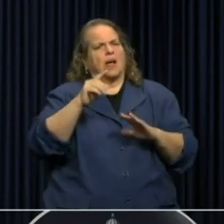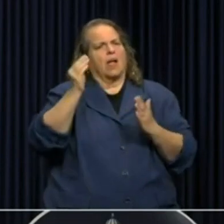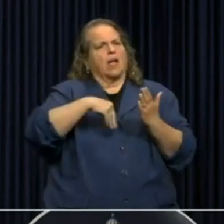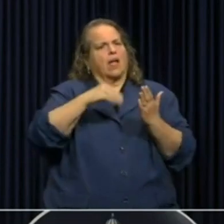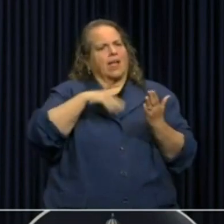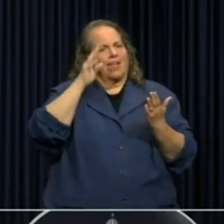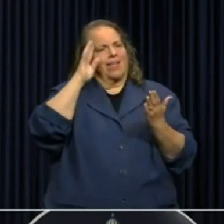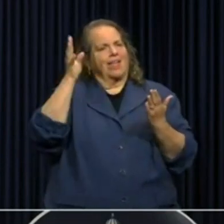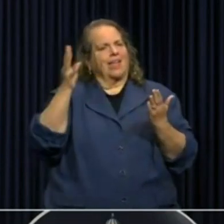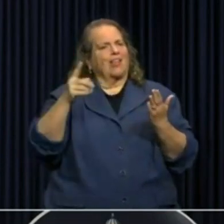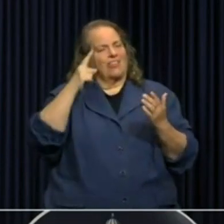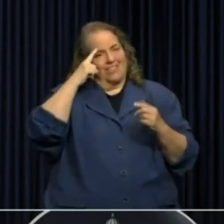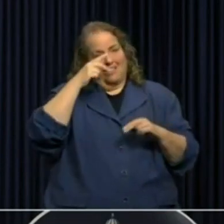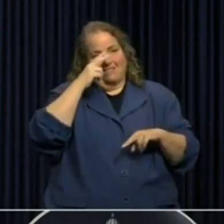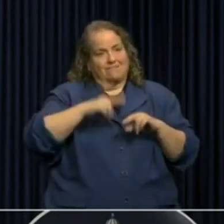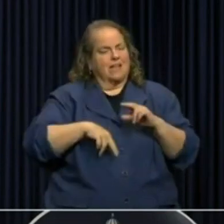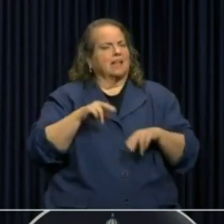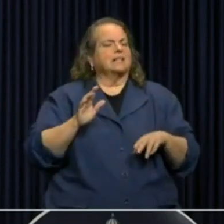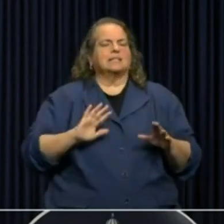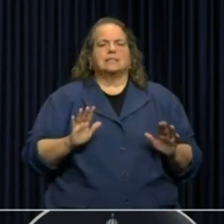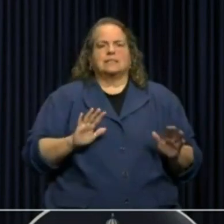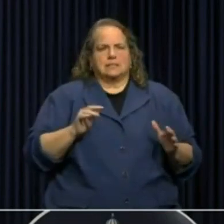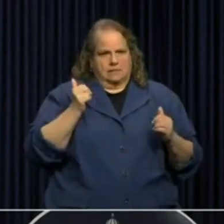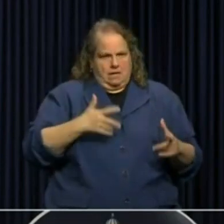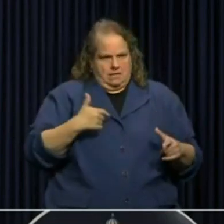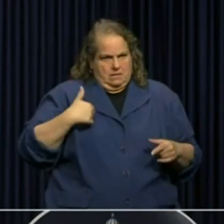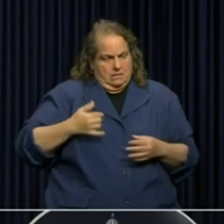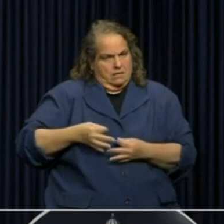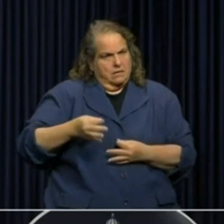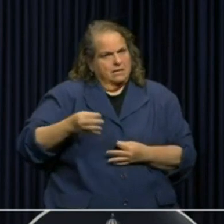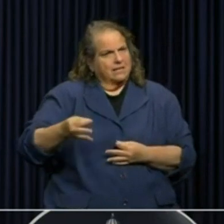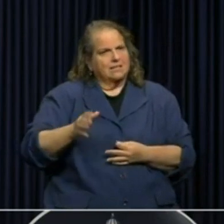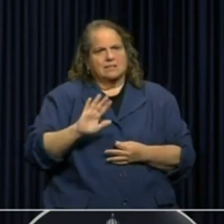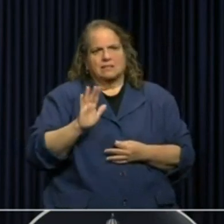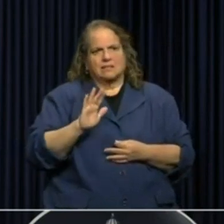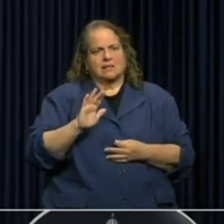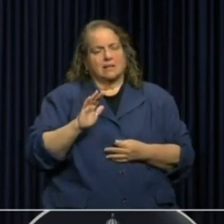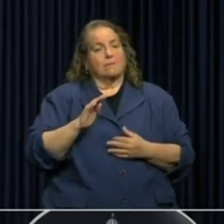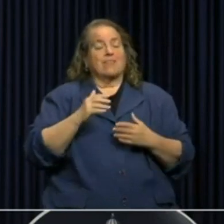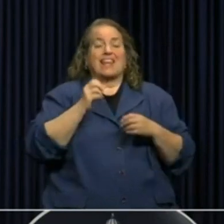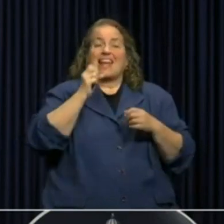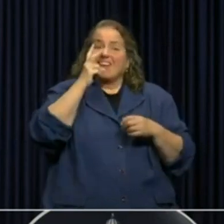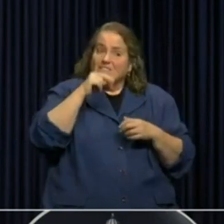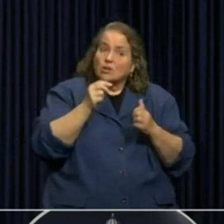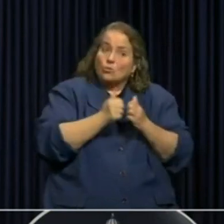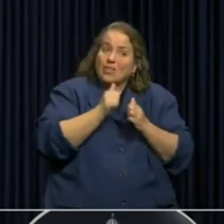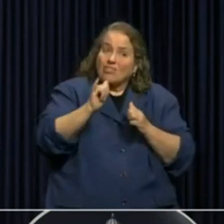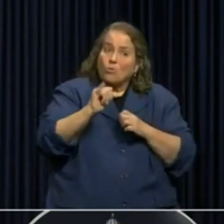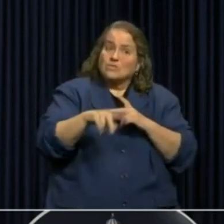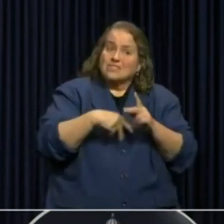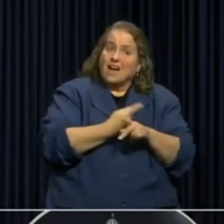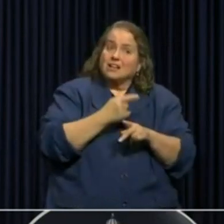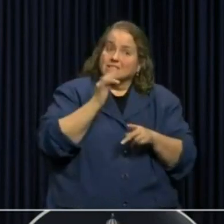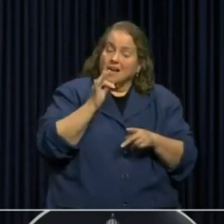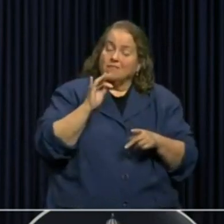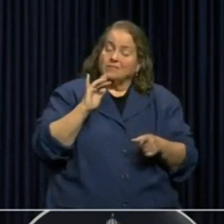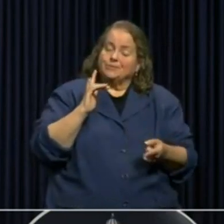shouldn't be doing that as we move forward. But even with that, our goal is to get through those last March claims this week.